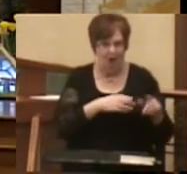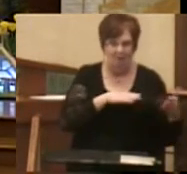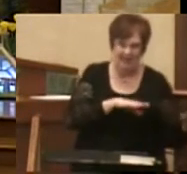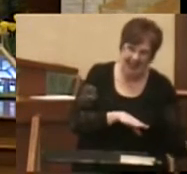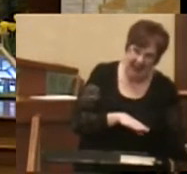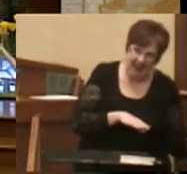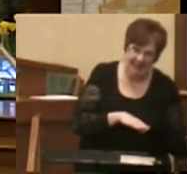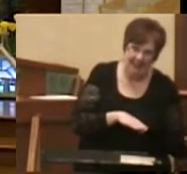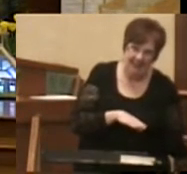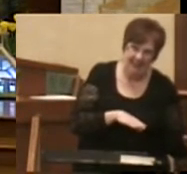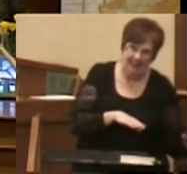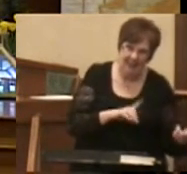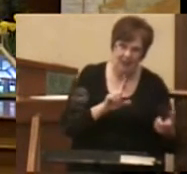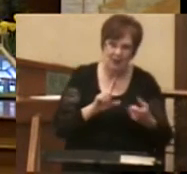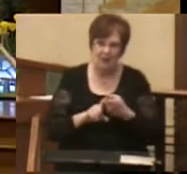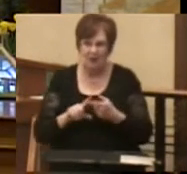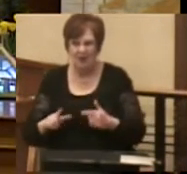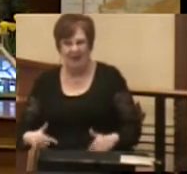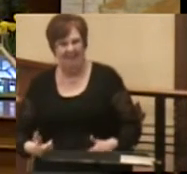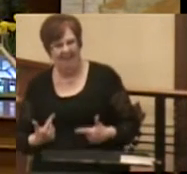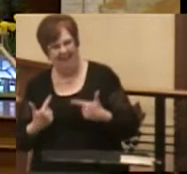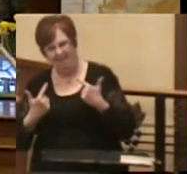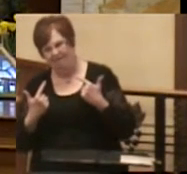into life.